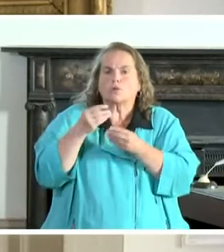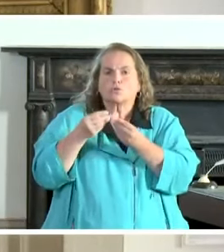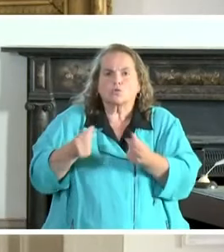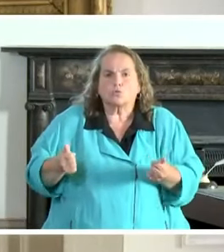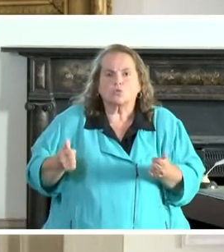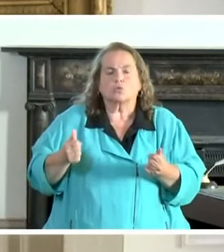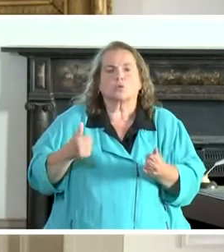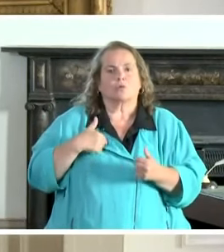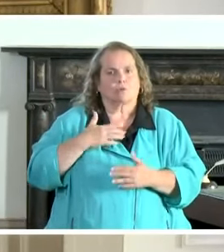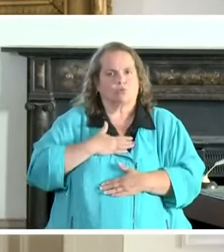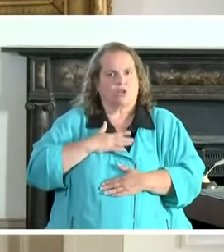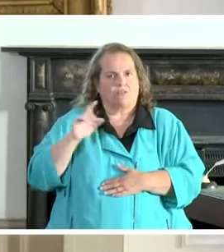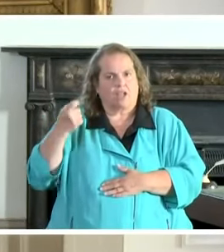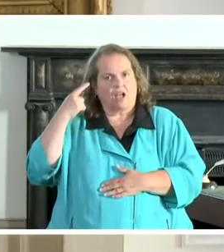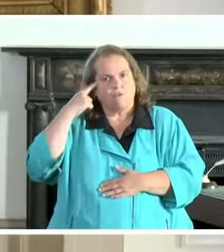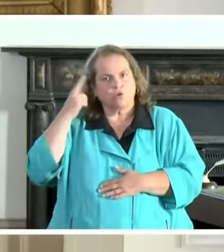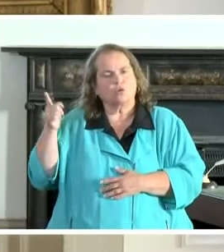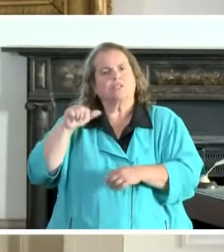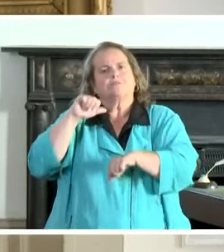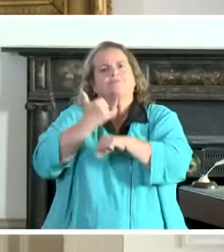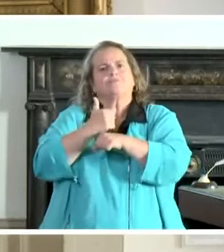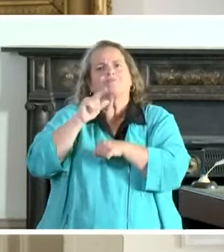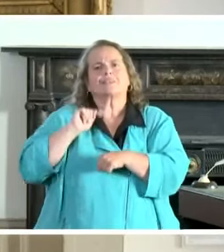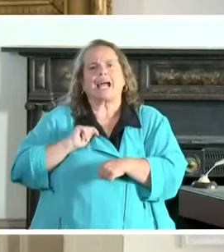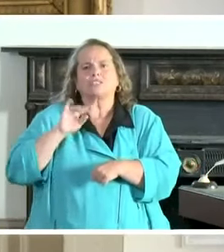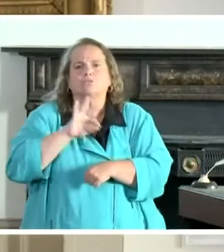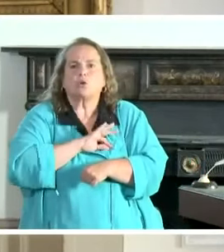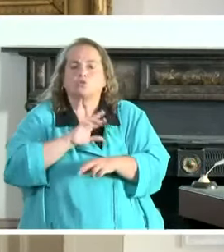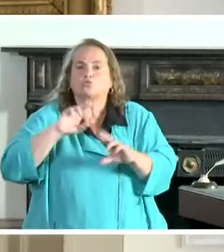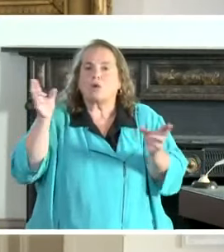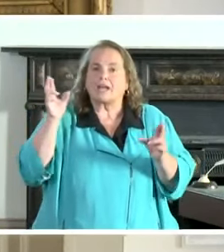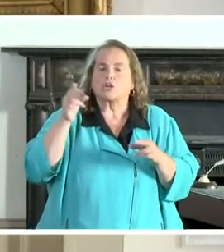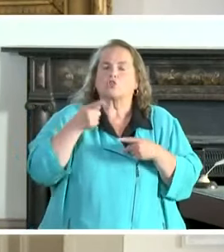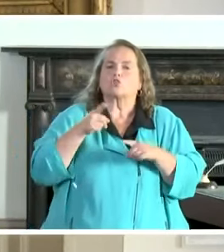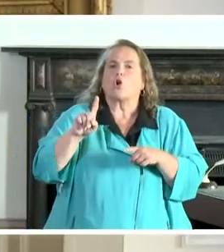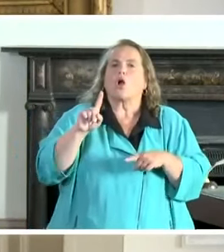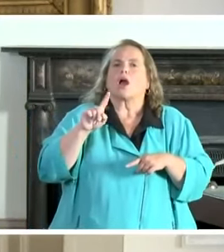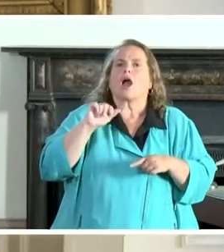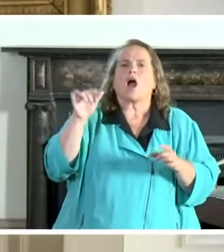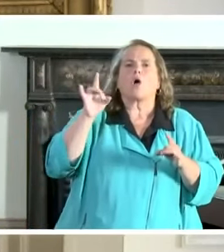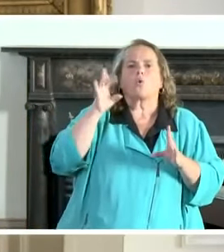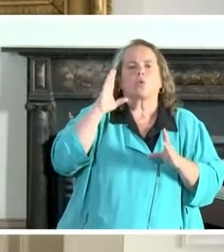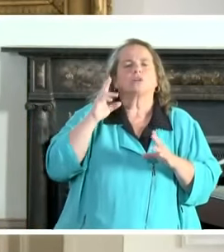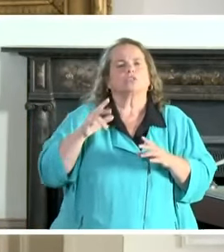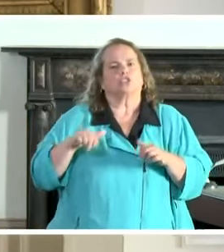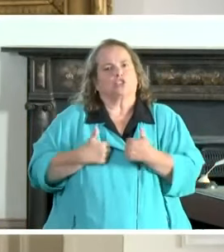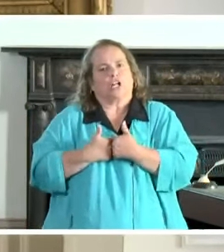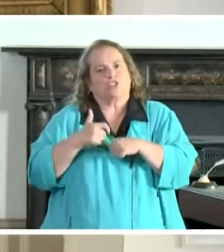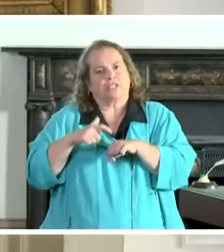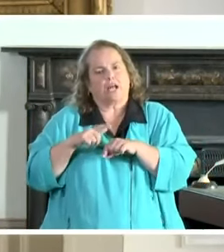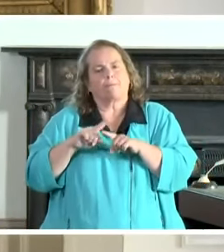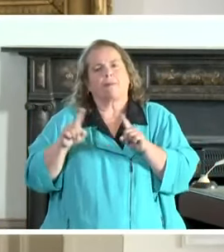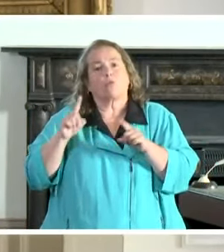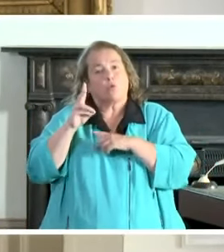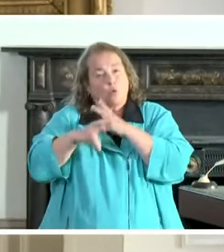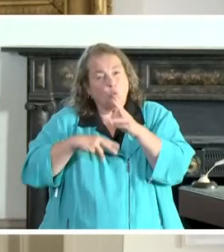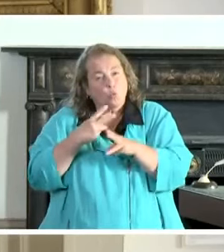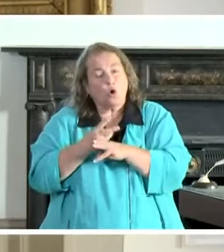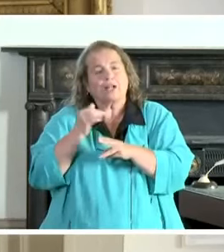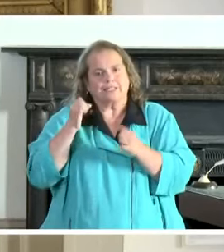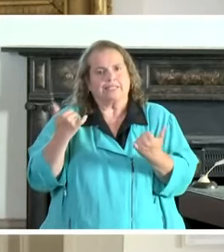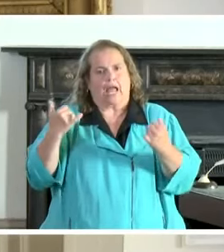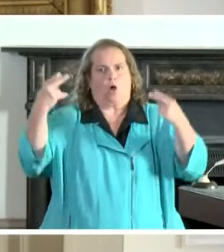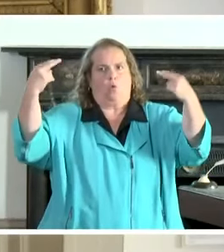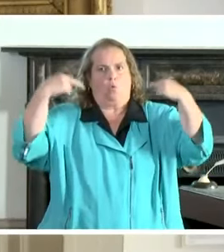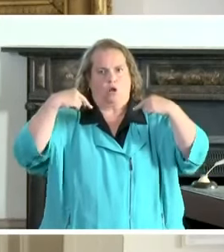appreciate you, Governor, setting this task force in place during what is already an incredibly challenging time. But the world is definitely watching